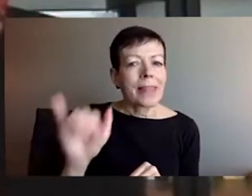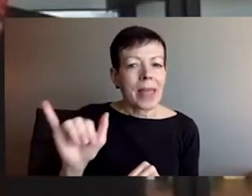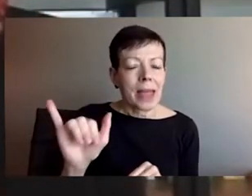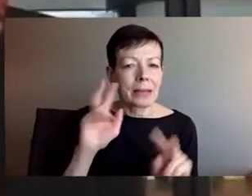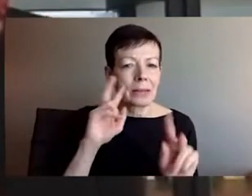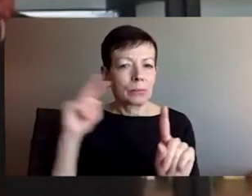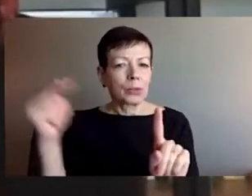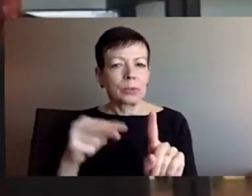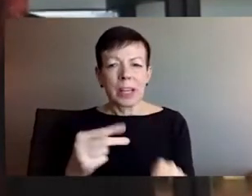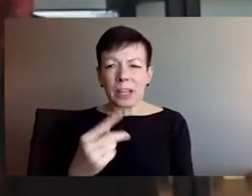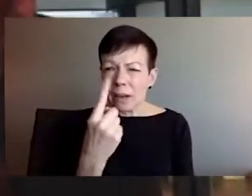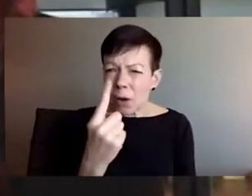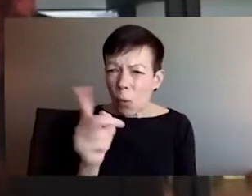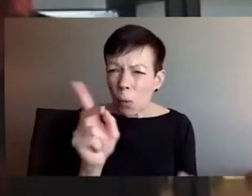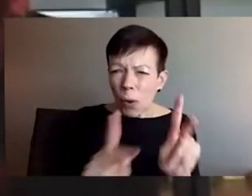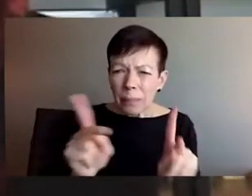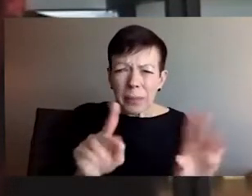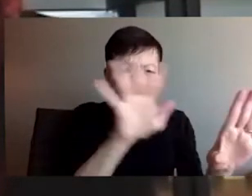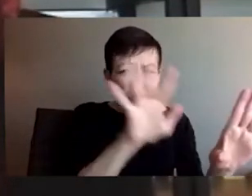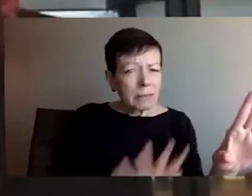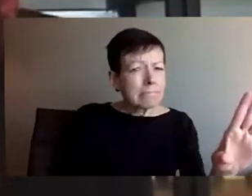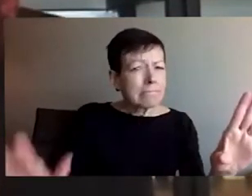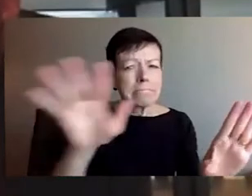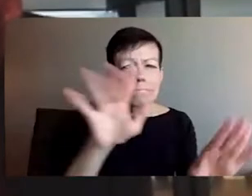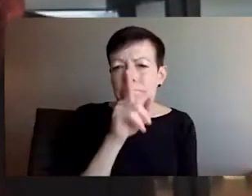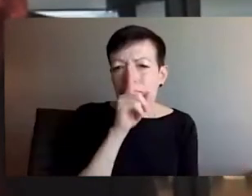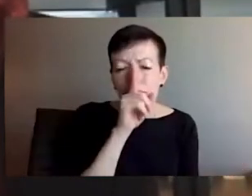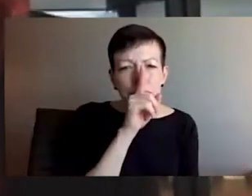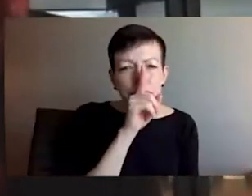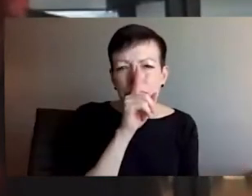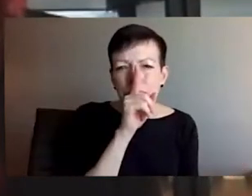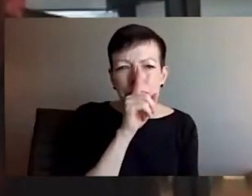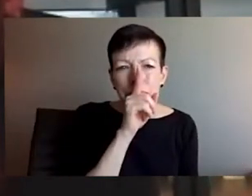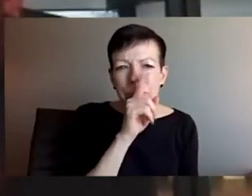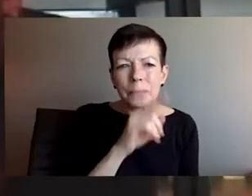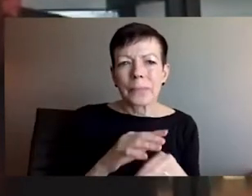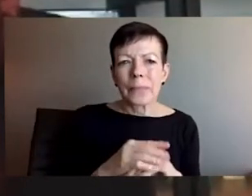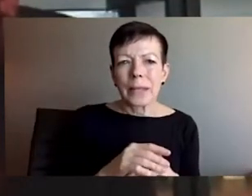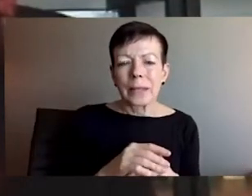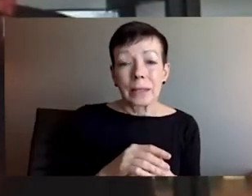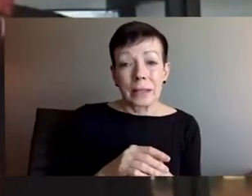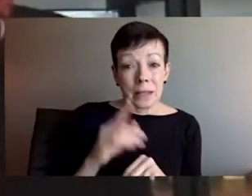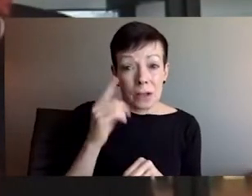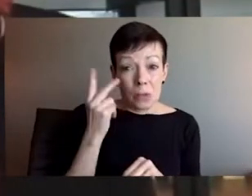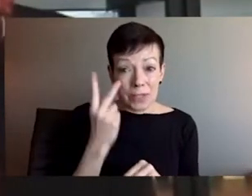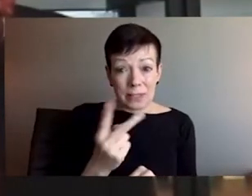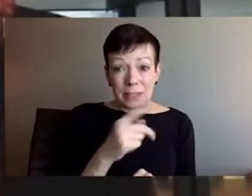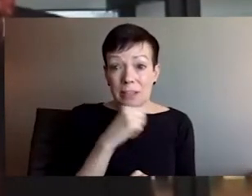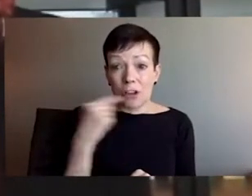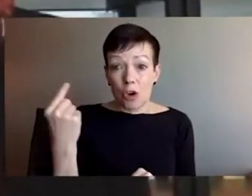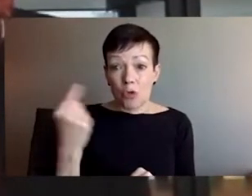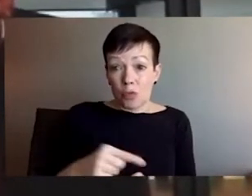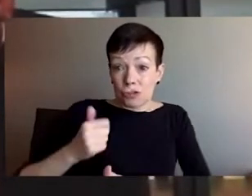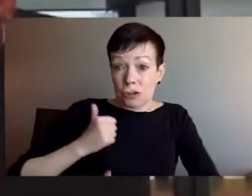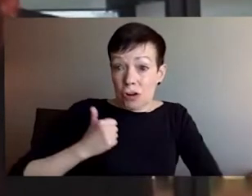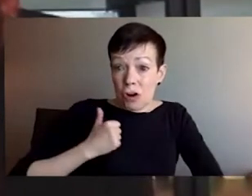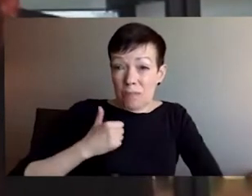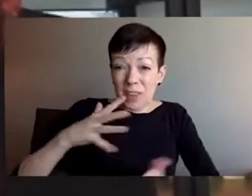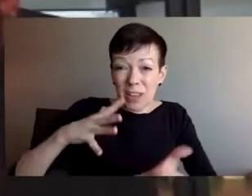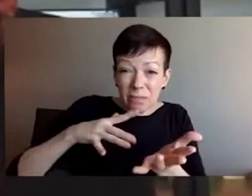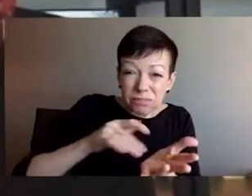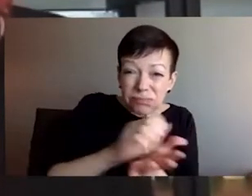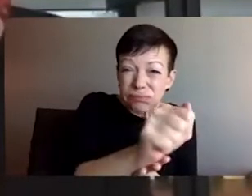Russia and Ukraine are somehow, right, one people, um, I struggle to reconcile,